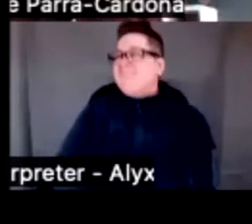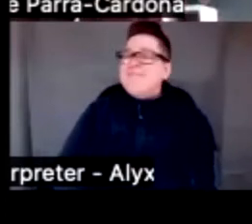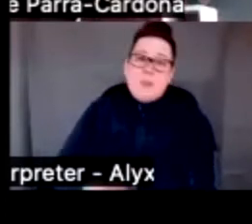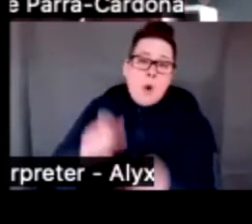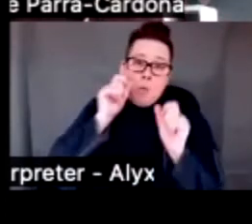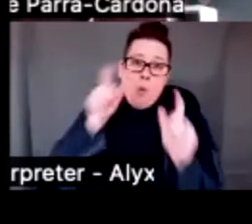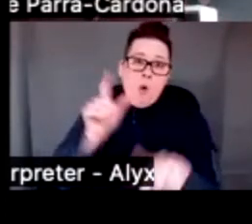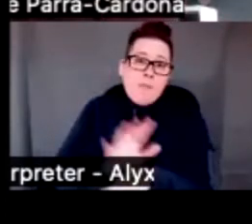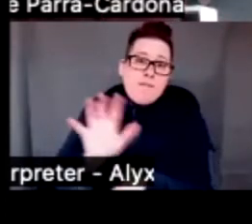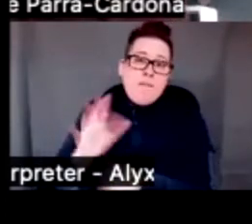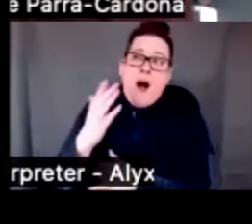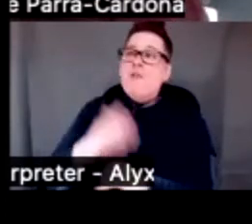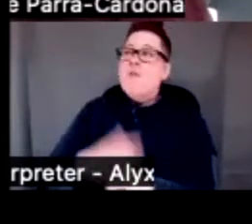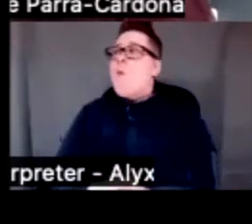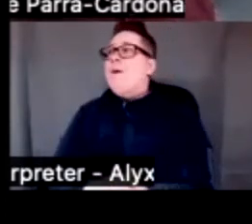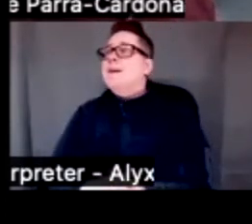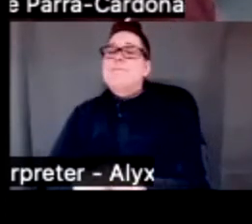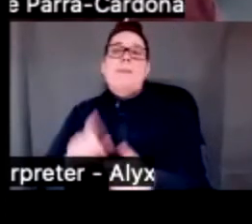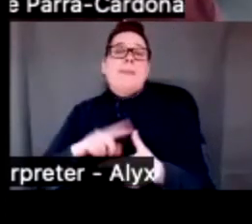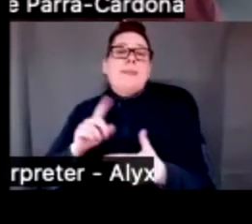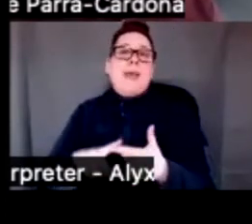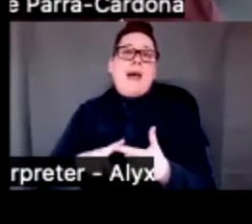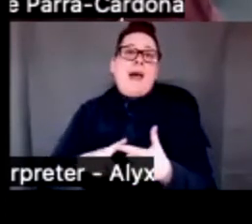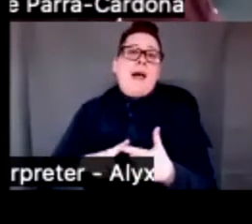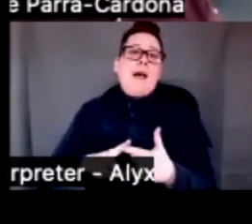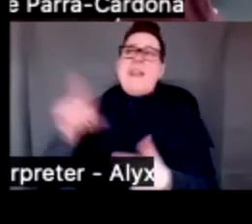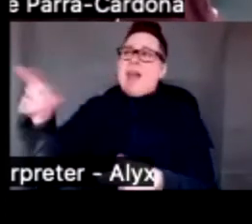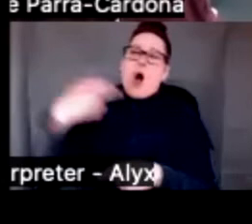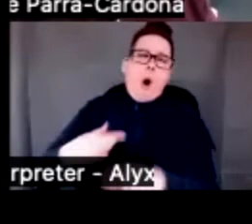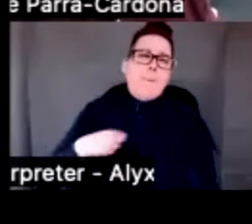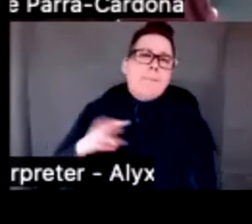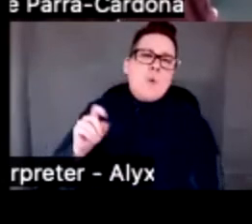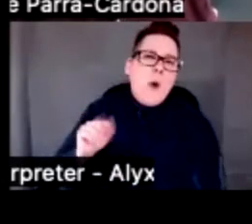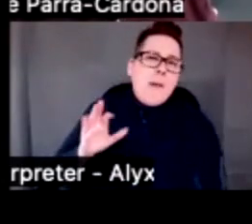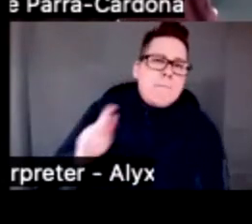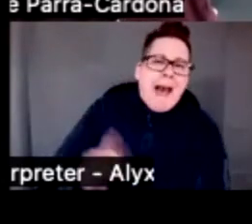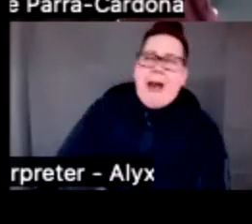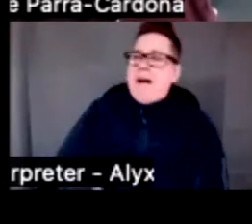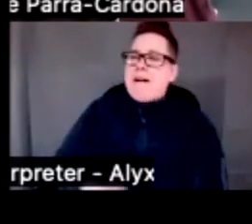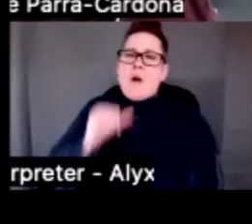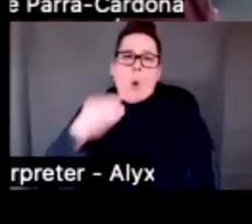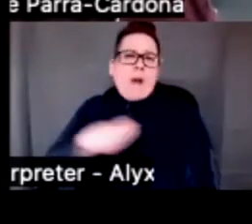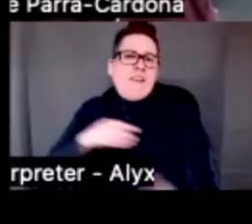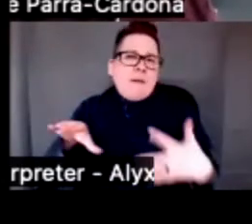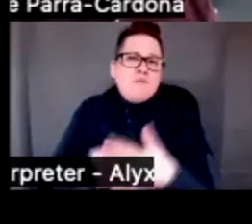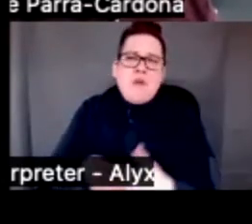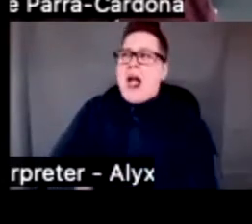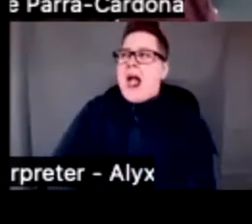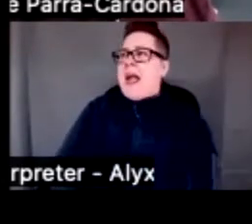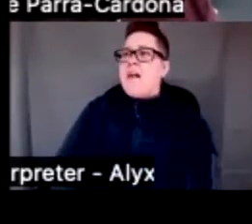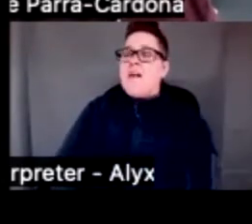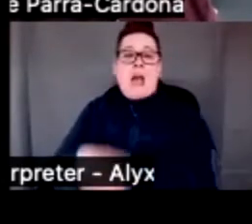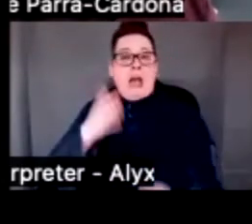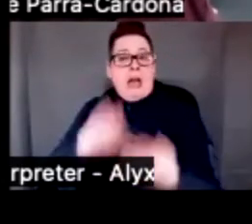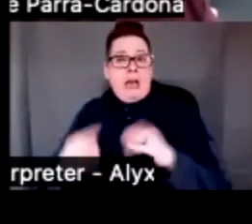up at five in the morning, and then they would call me wet bag, and then the employer didn't give me a break. And then at the